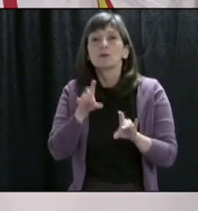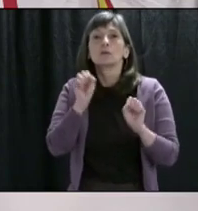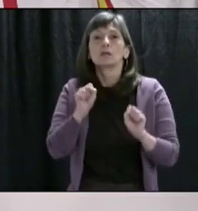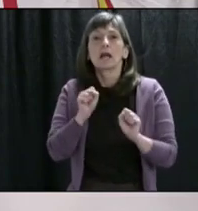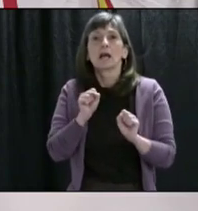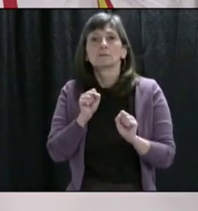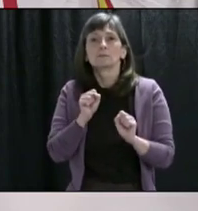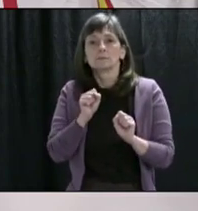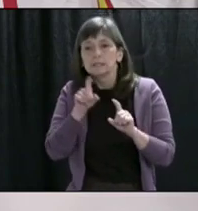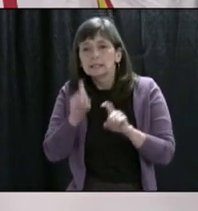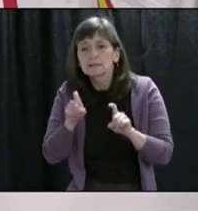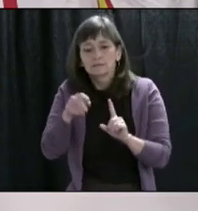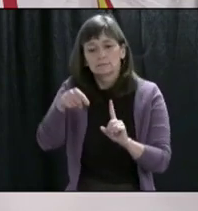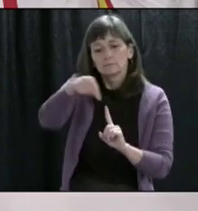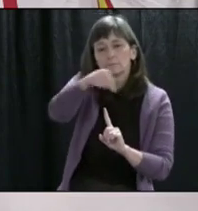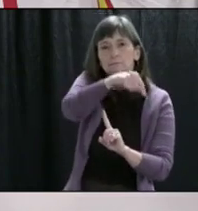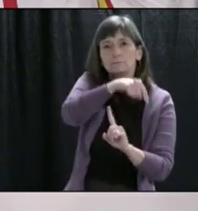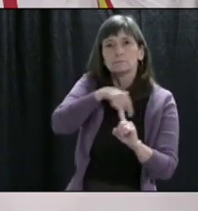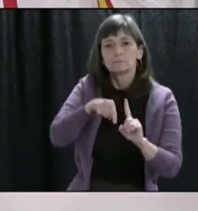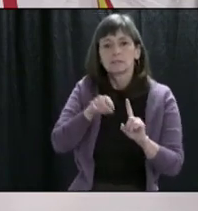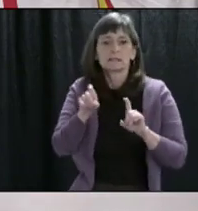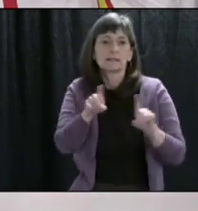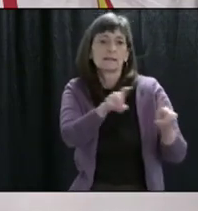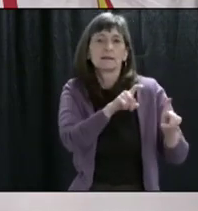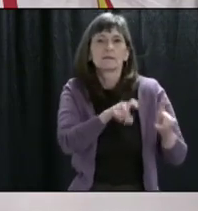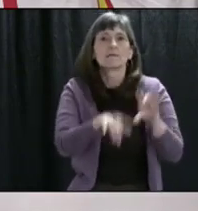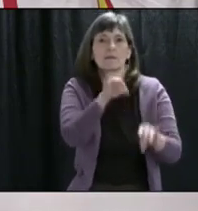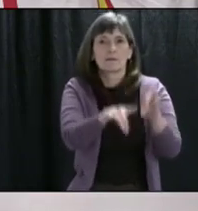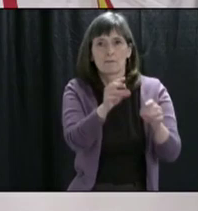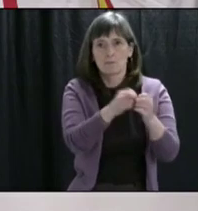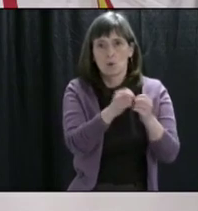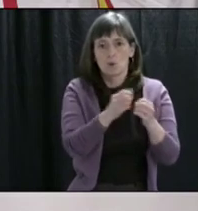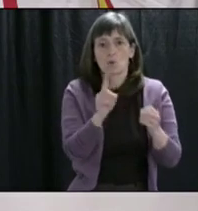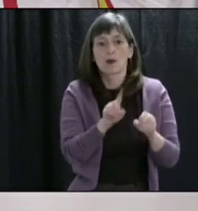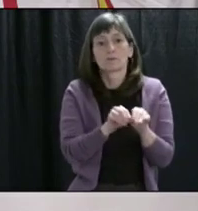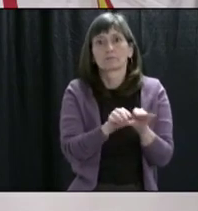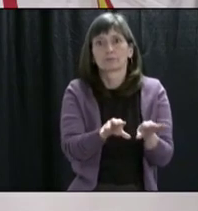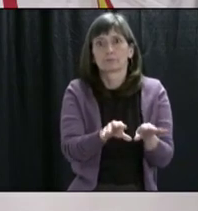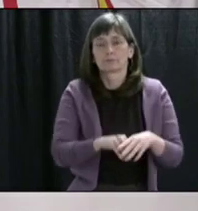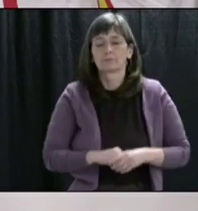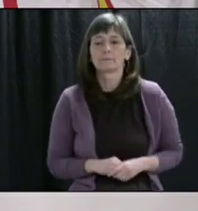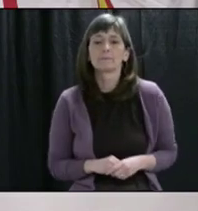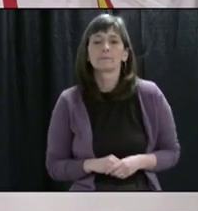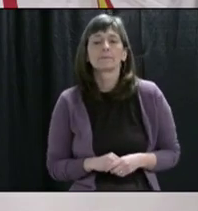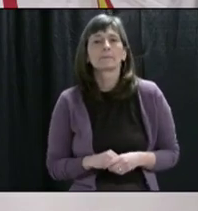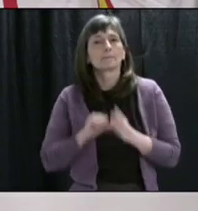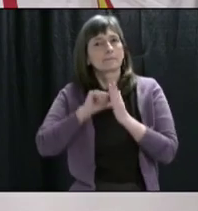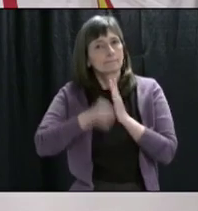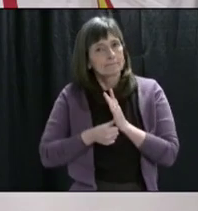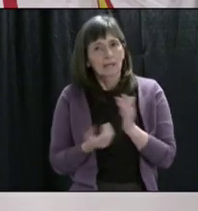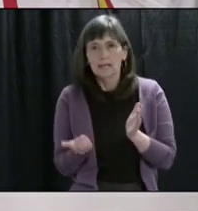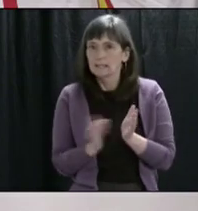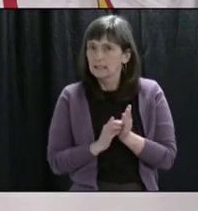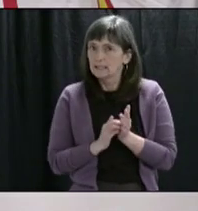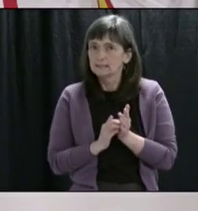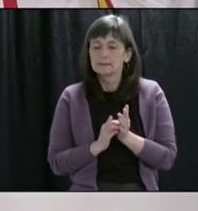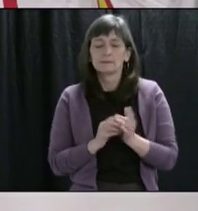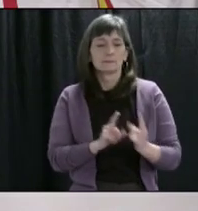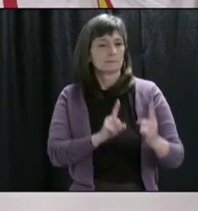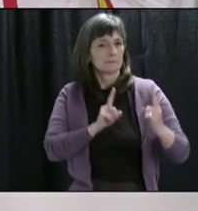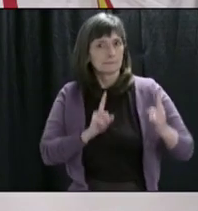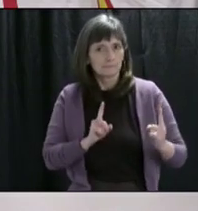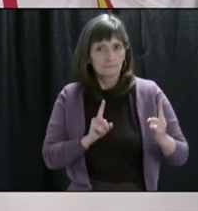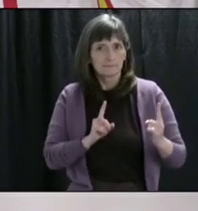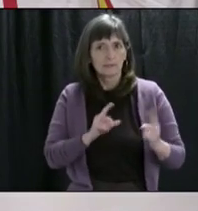the spread of COVID-19. I would like to emphasize once again the importance of staying home and maintaining safe physical distancing